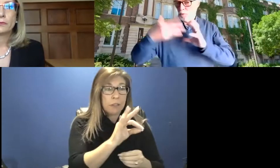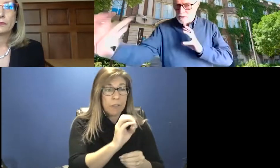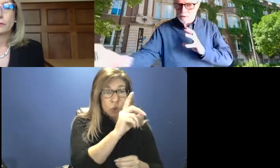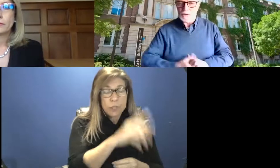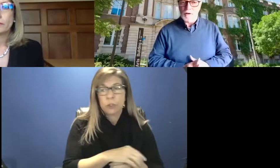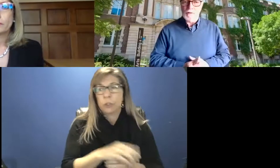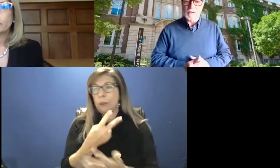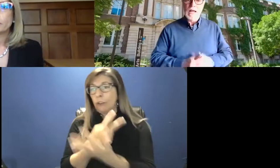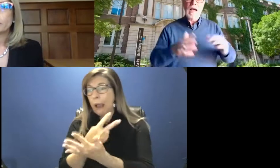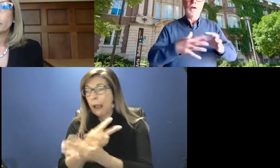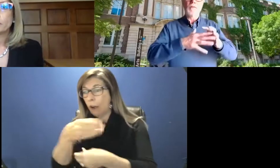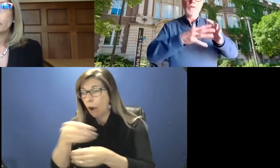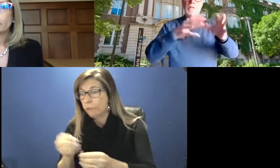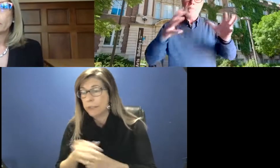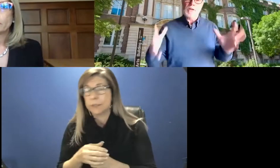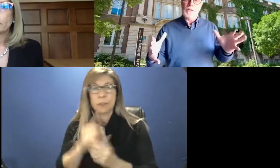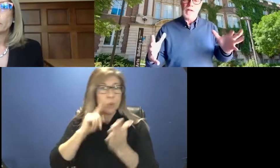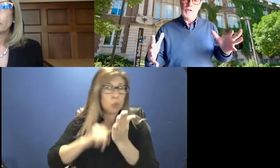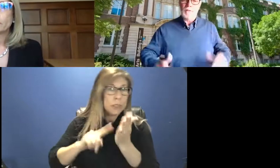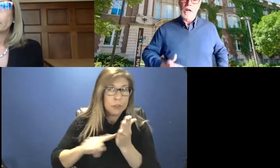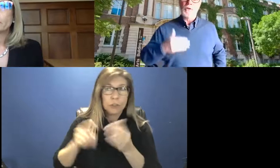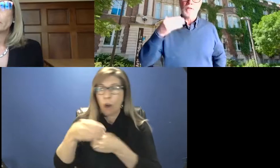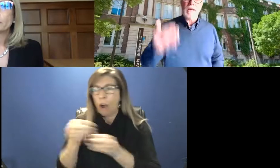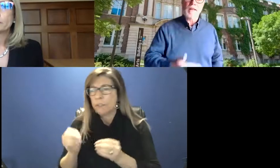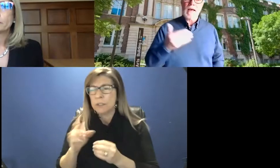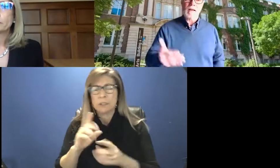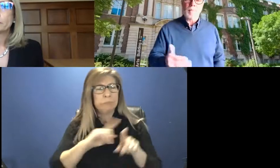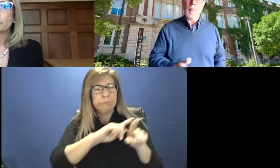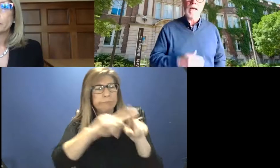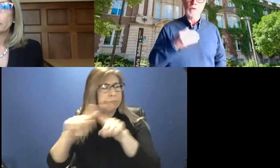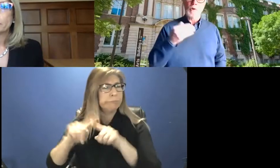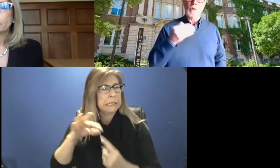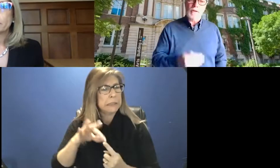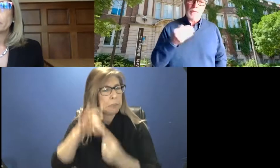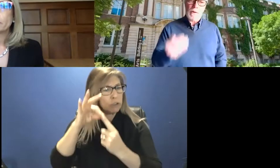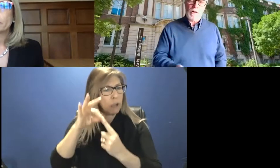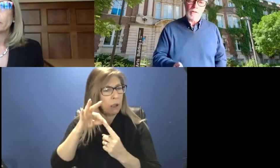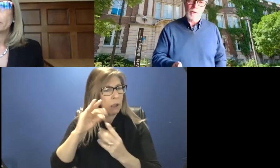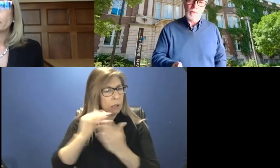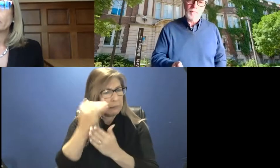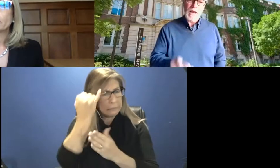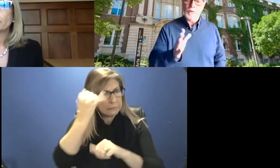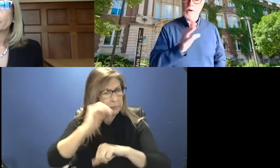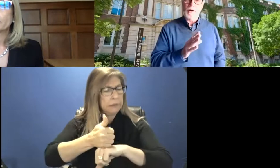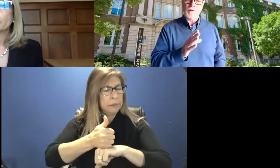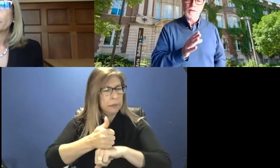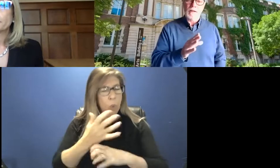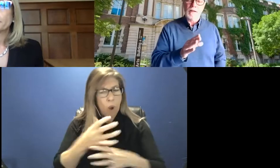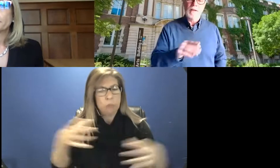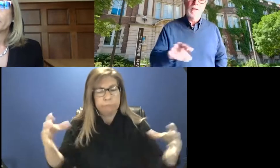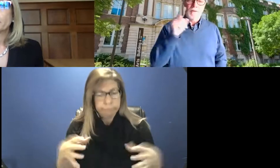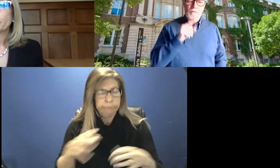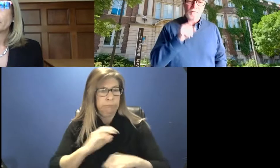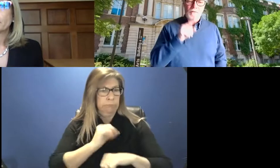research office and all those special initiatives. So setting that up as quickly as possible and quite honestly,